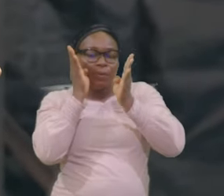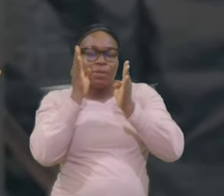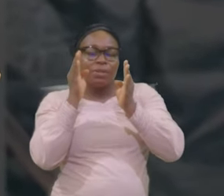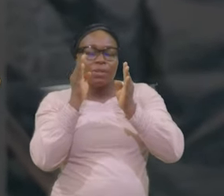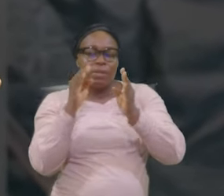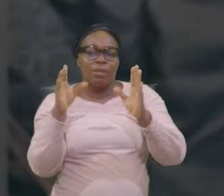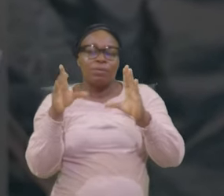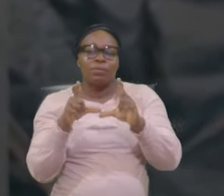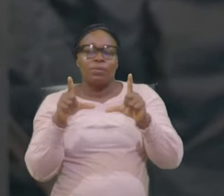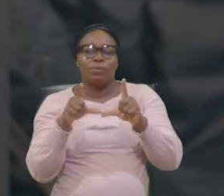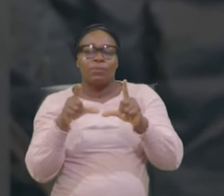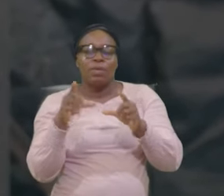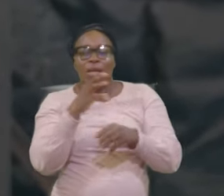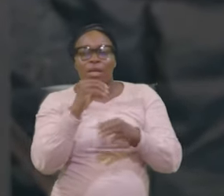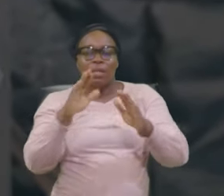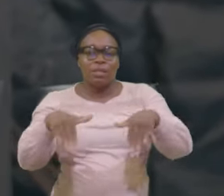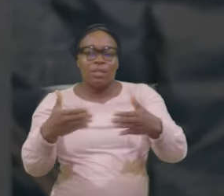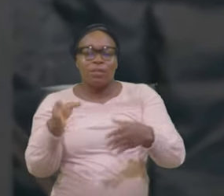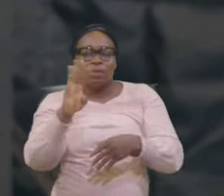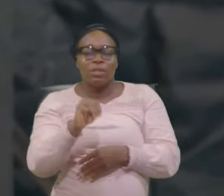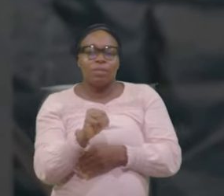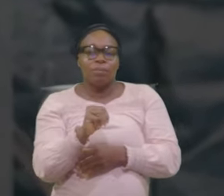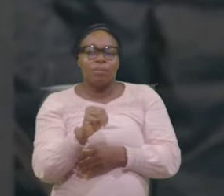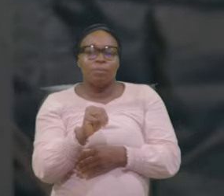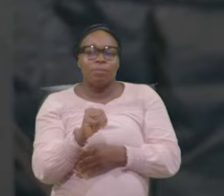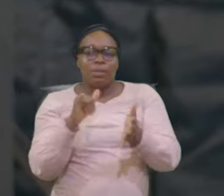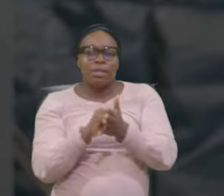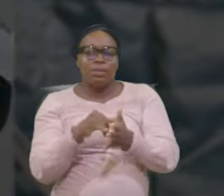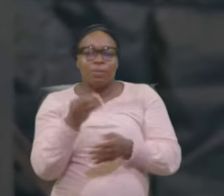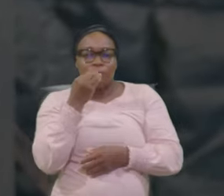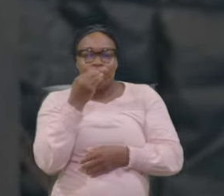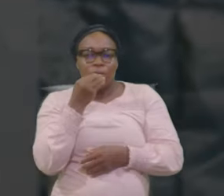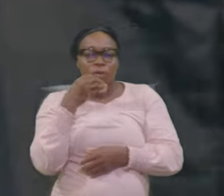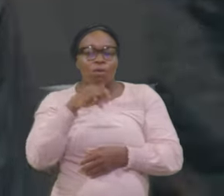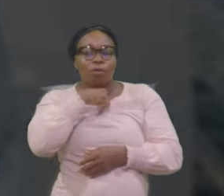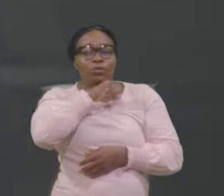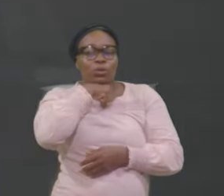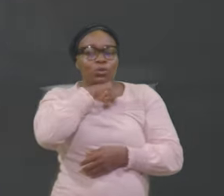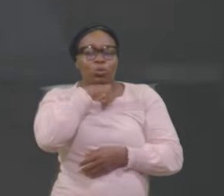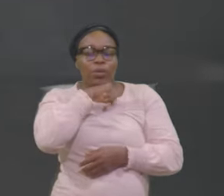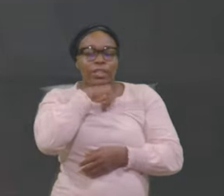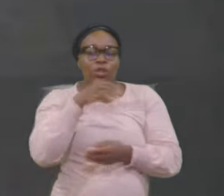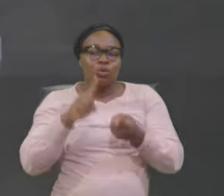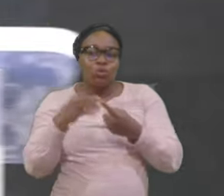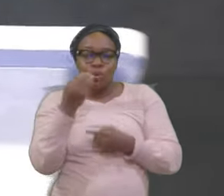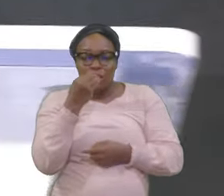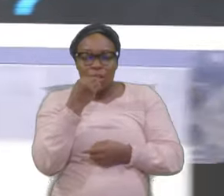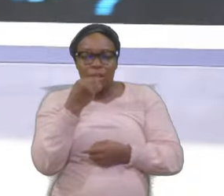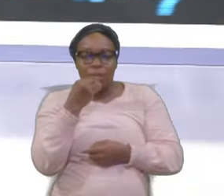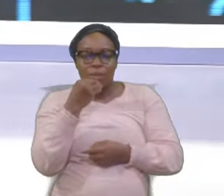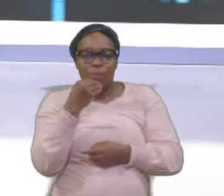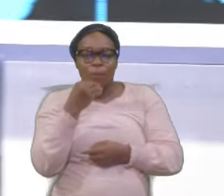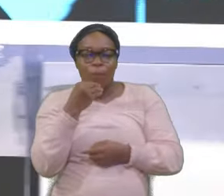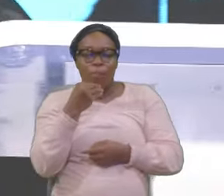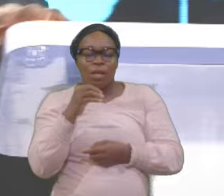His remuneration Was not sufficient To keep him He wanted to Eat of the husks Giving